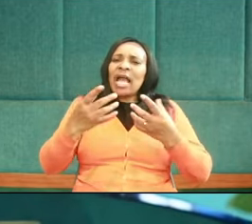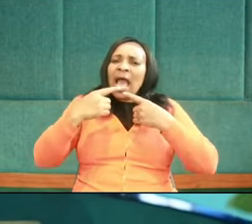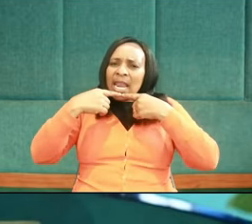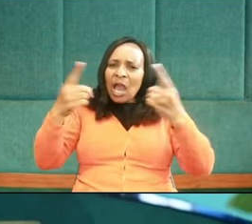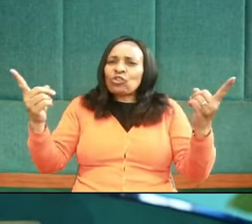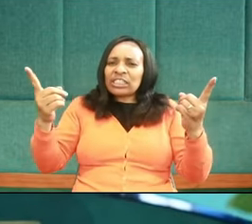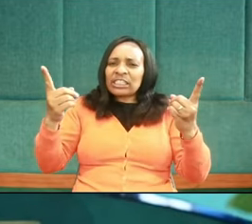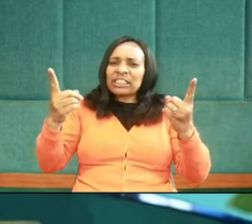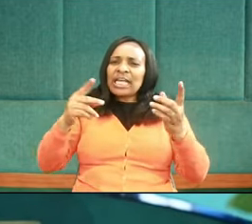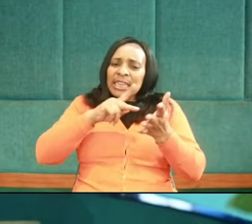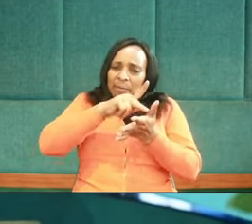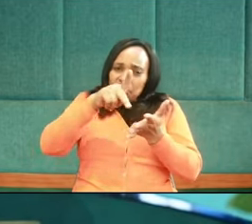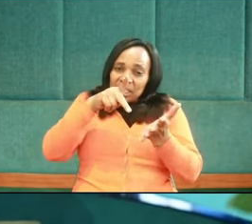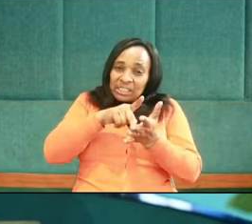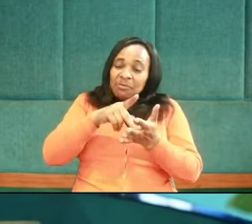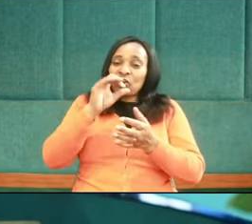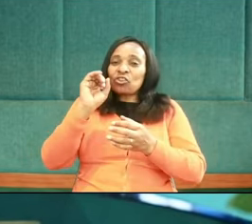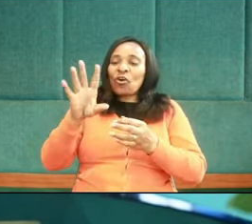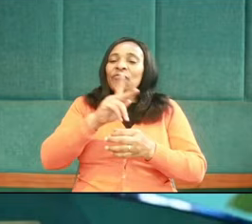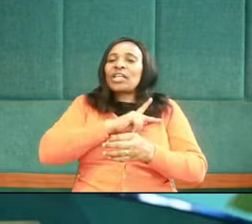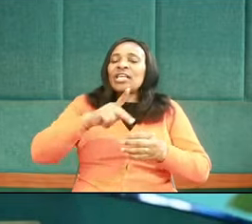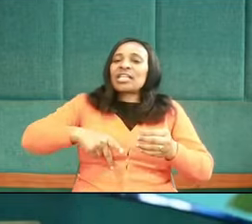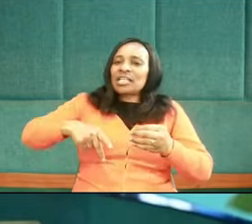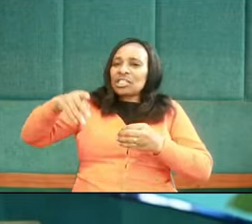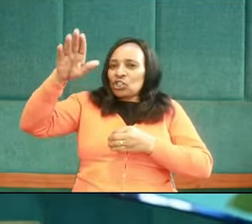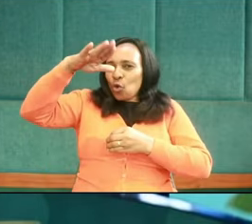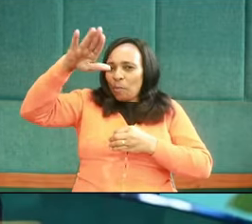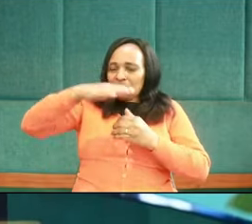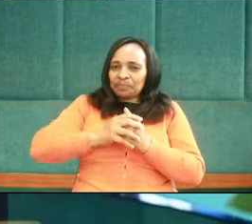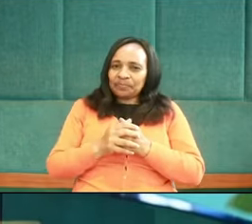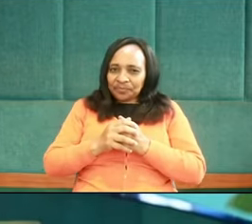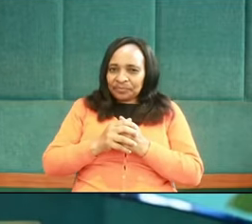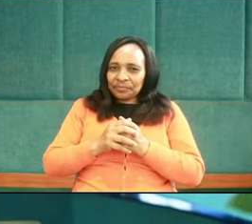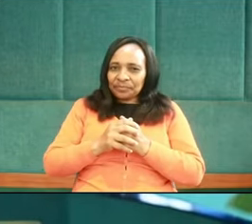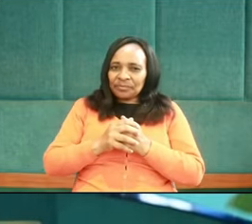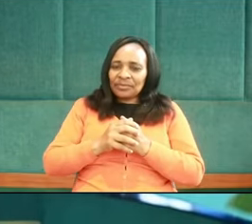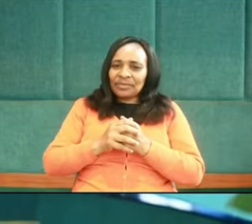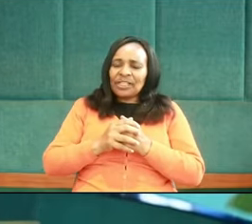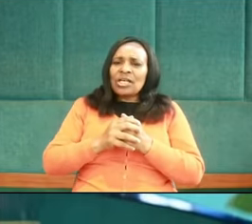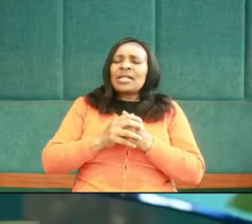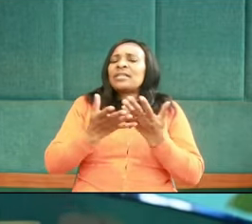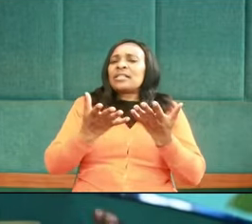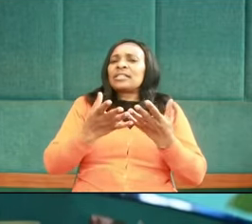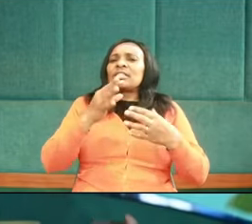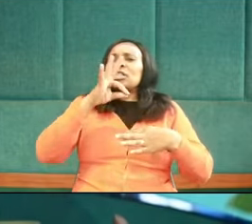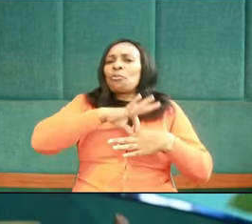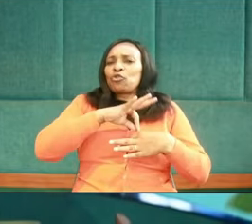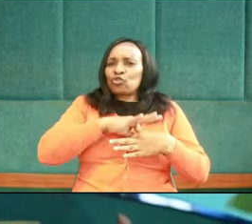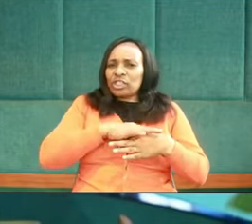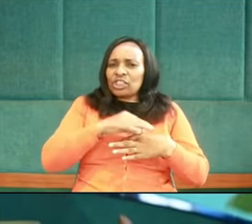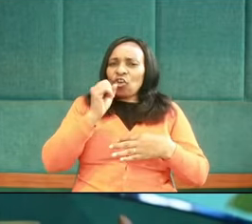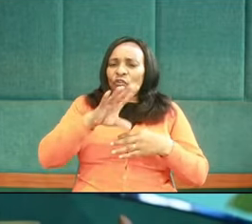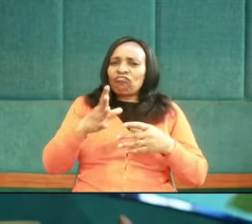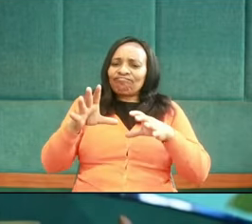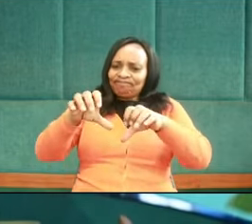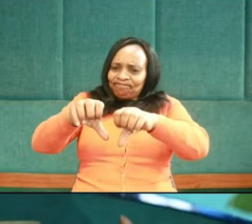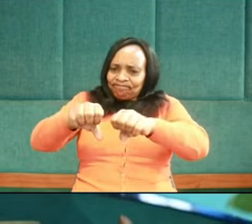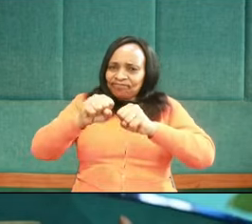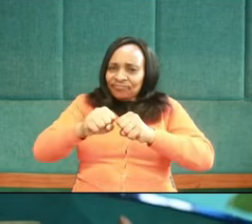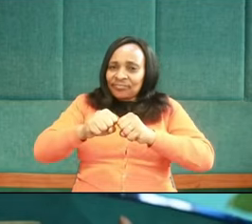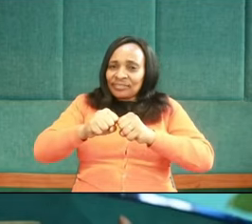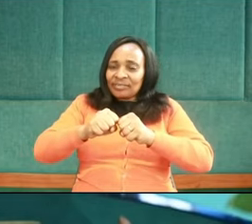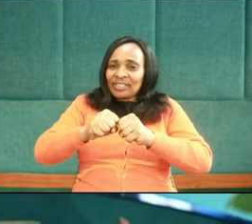Principles of the Kingdom. Priorities of Proclaiming the Principles of